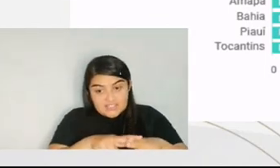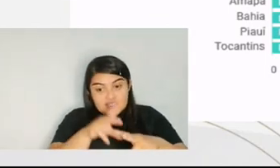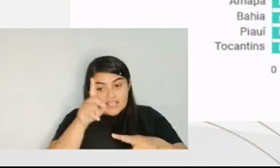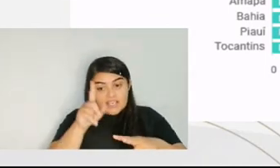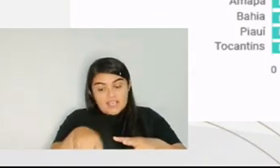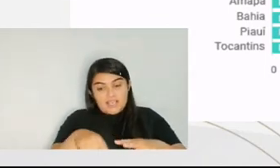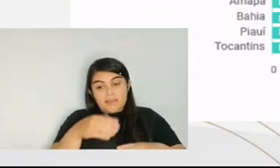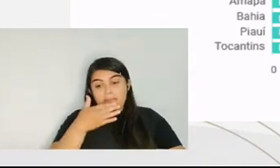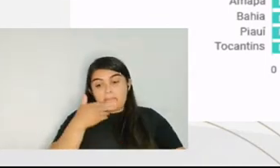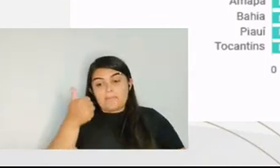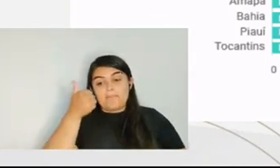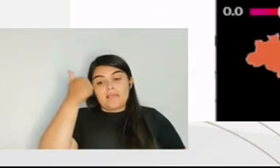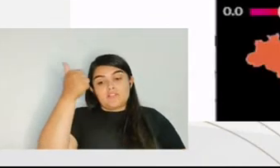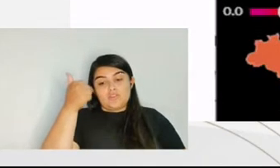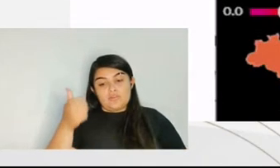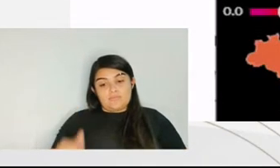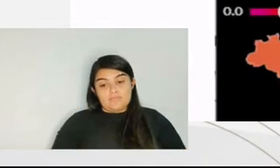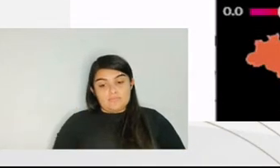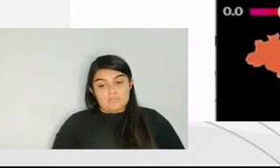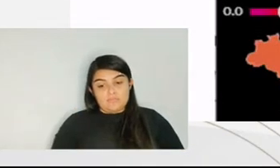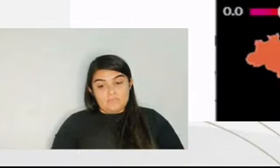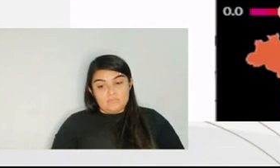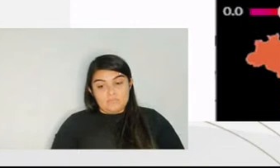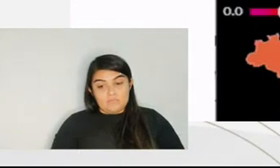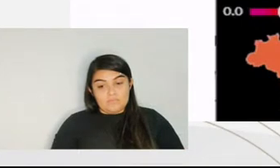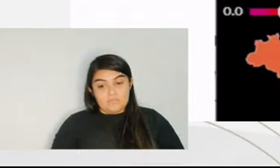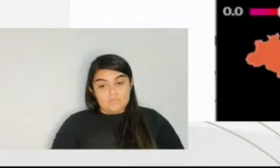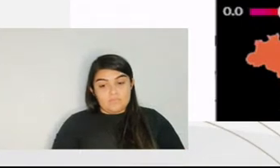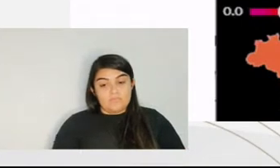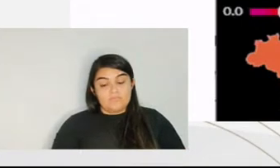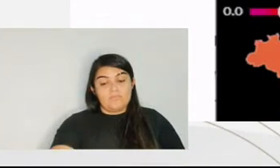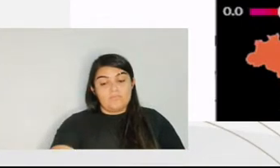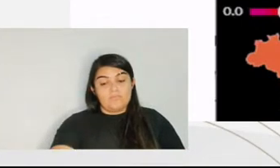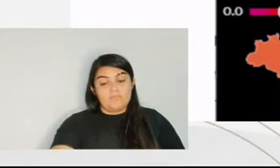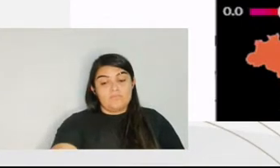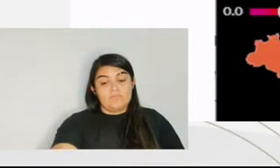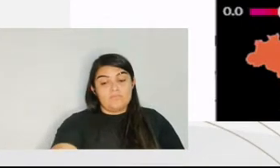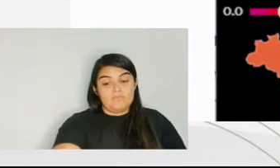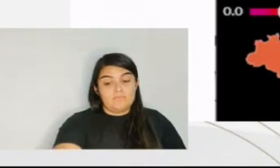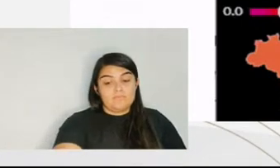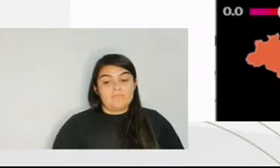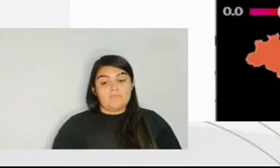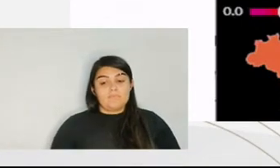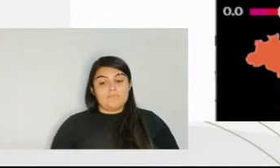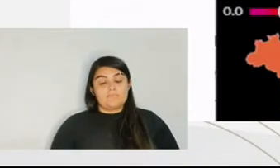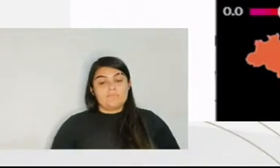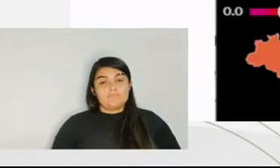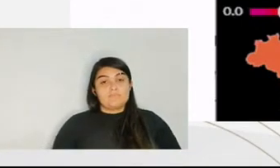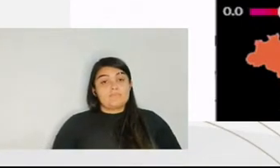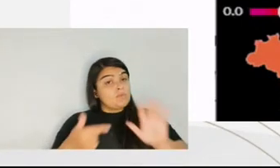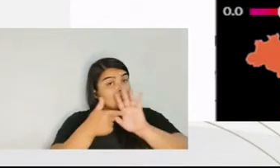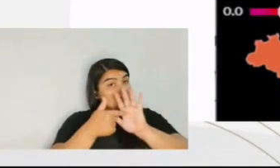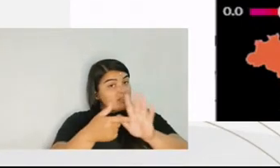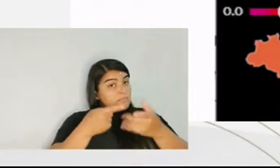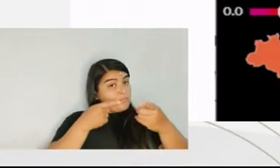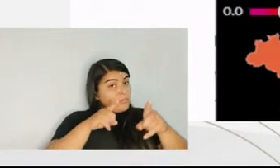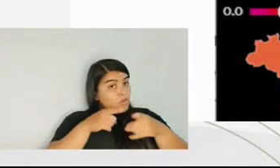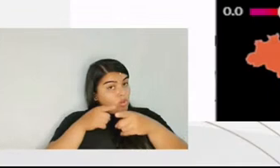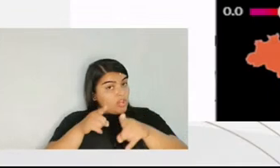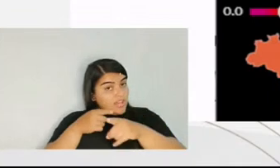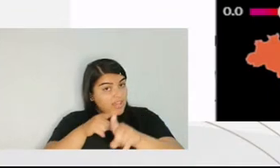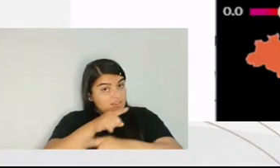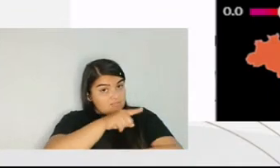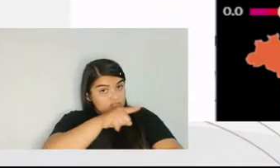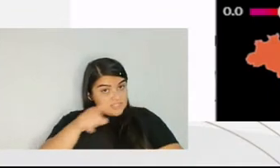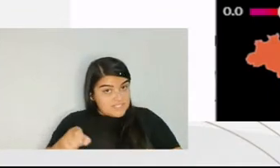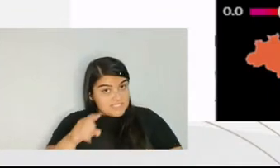incarcerated in Brazil. So not always having them arrested is the best option.